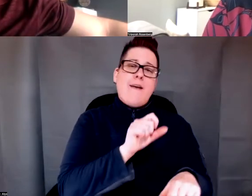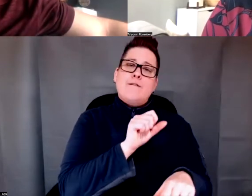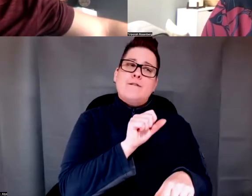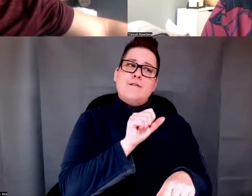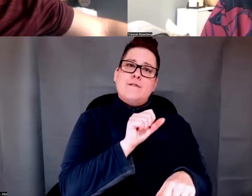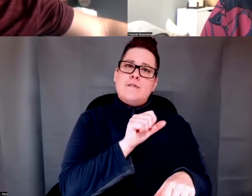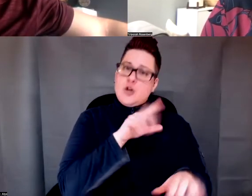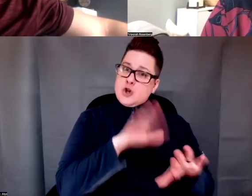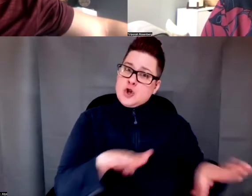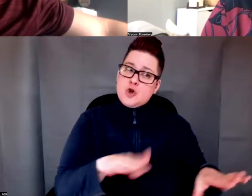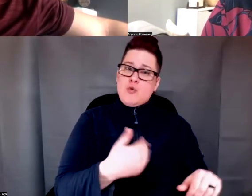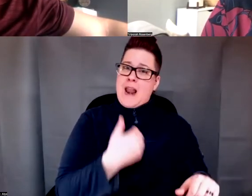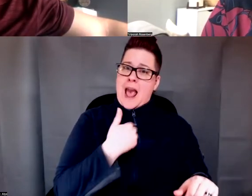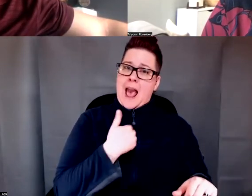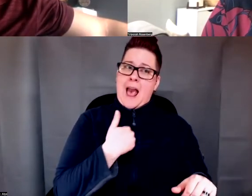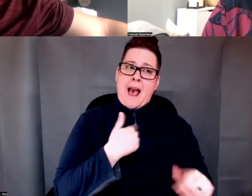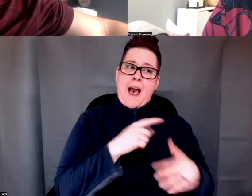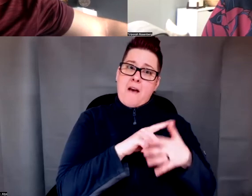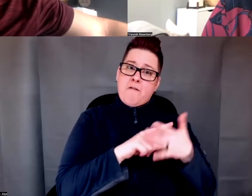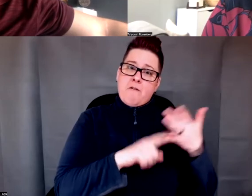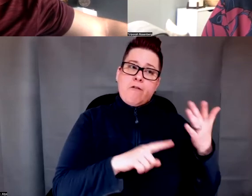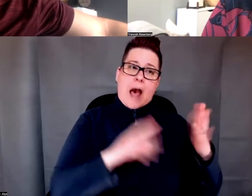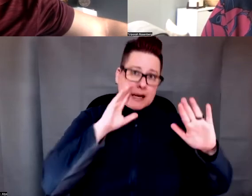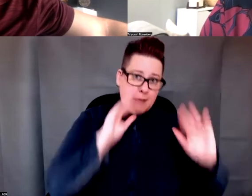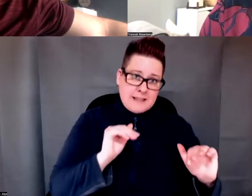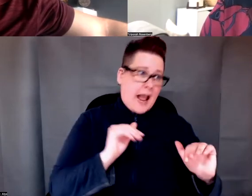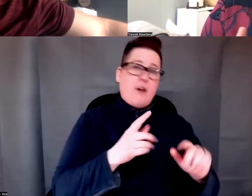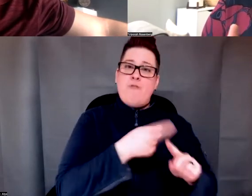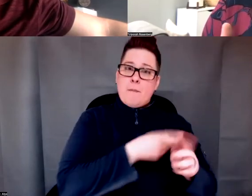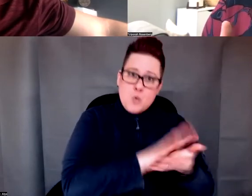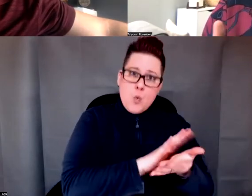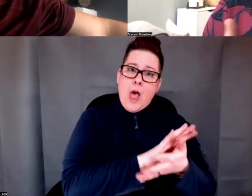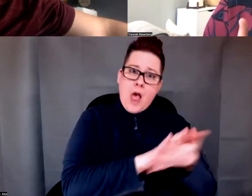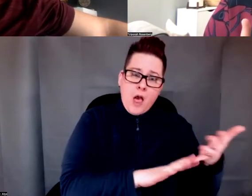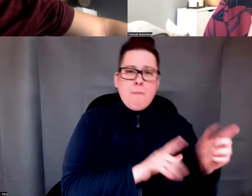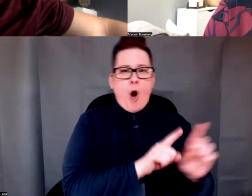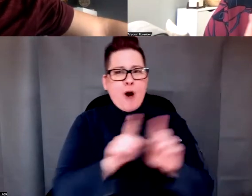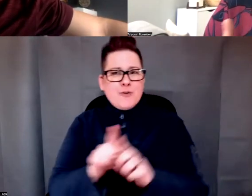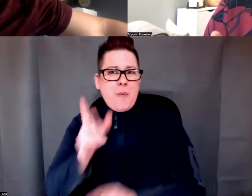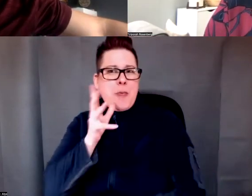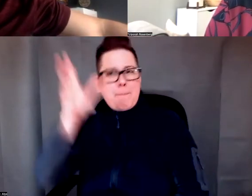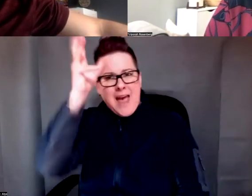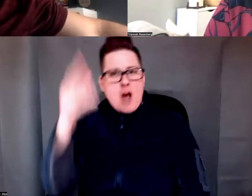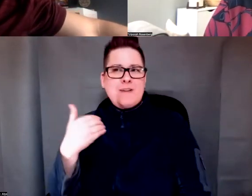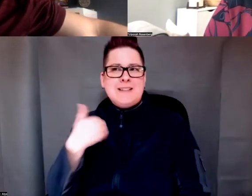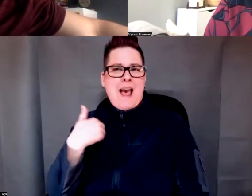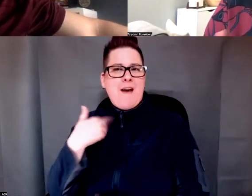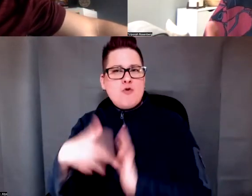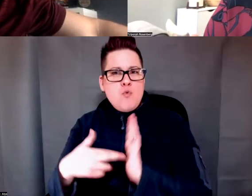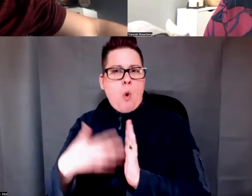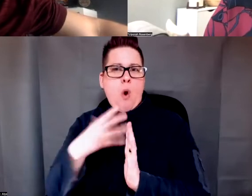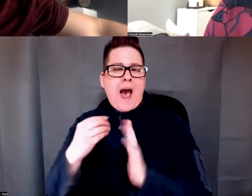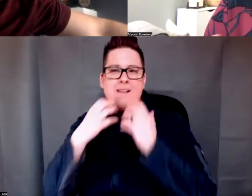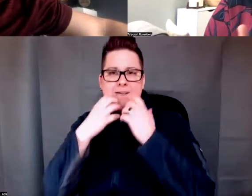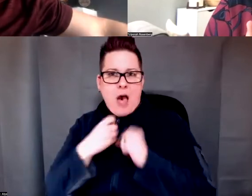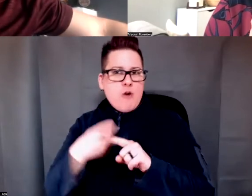in the U.S., but their parents hold cultural values from their immigrant countries. So it's a question about roles and values for those